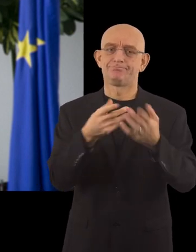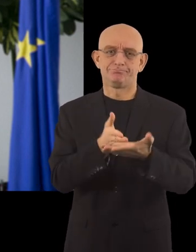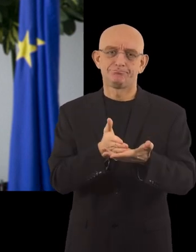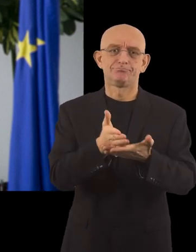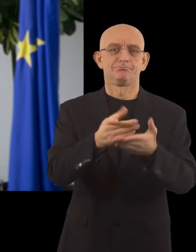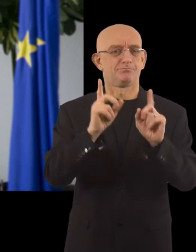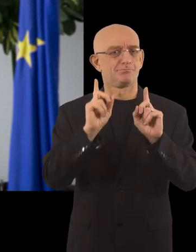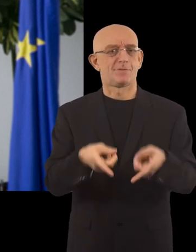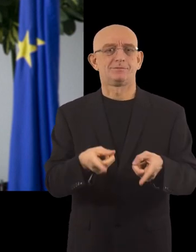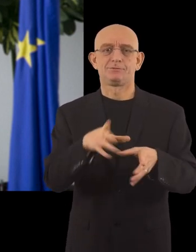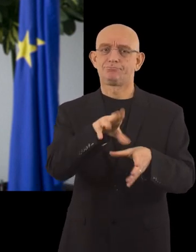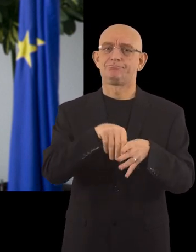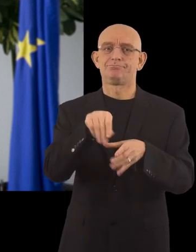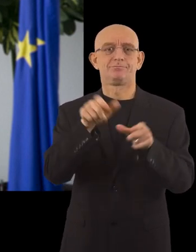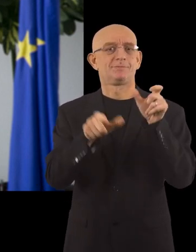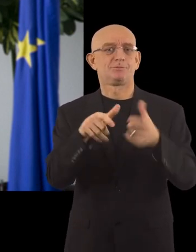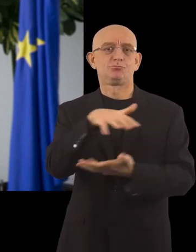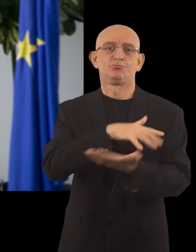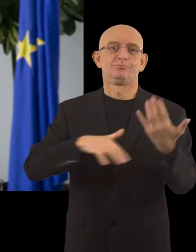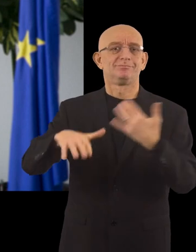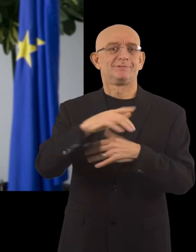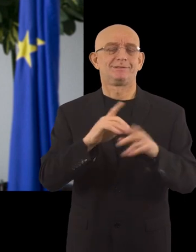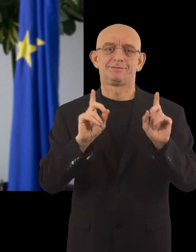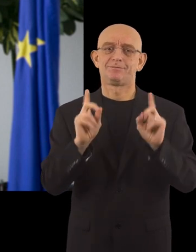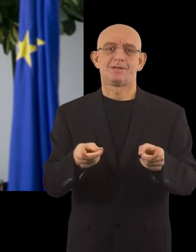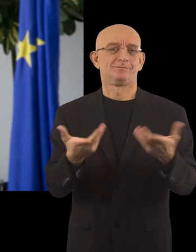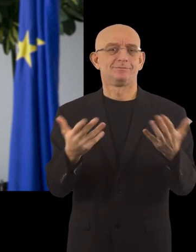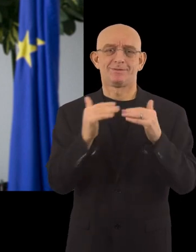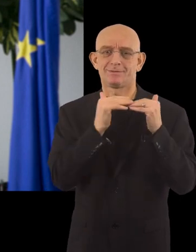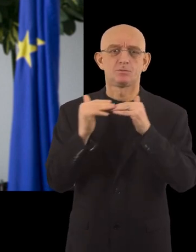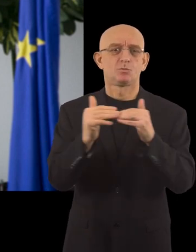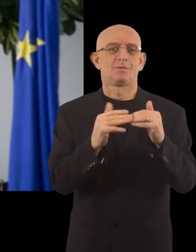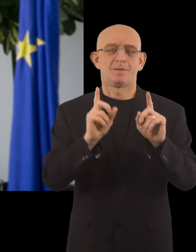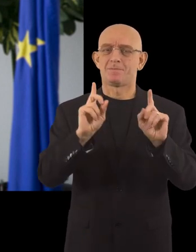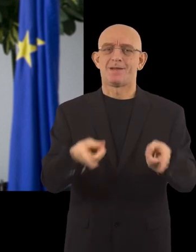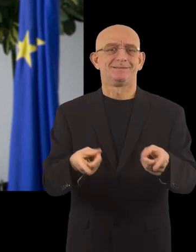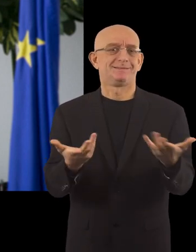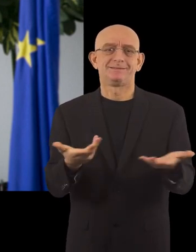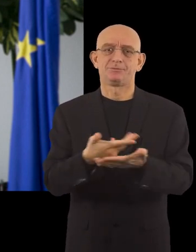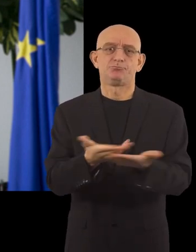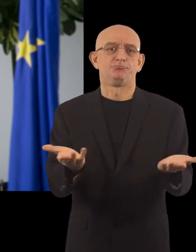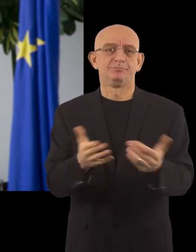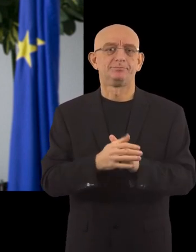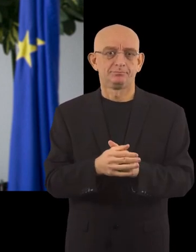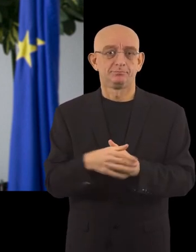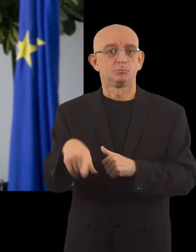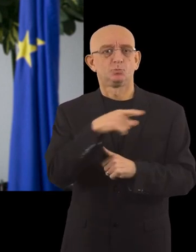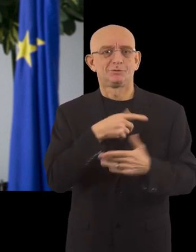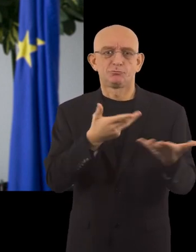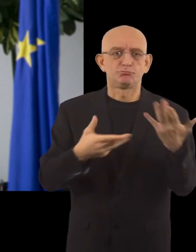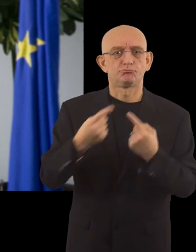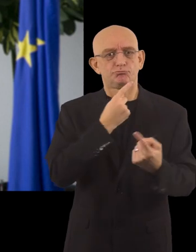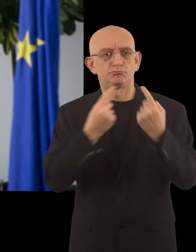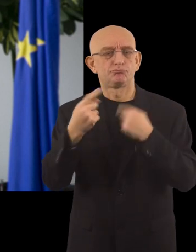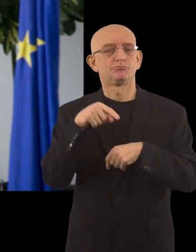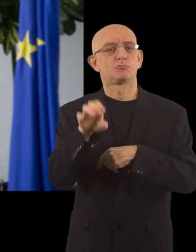absolutely essential to ensure participation in society on an equal basis for everyone. And we spoke a lot